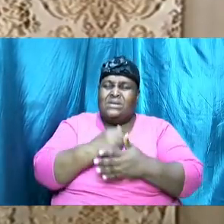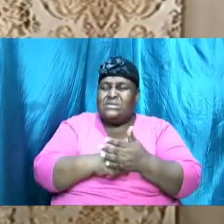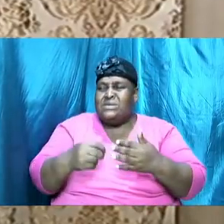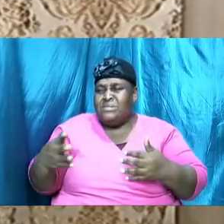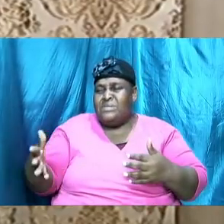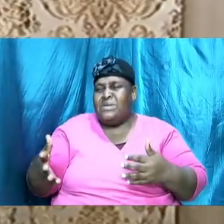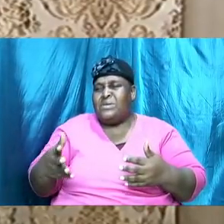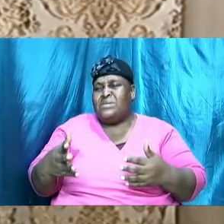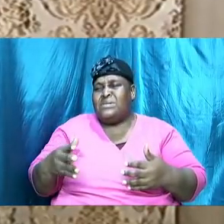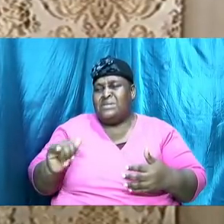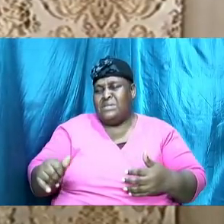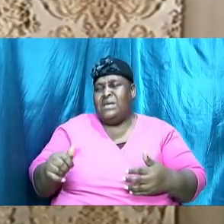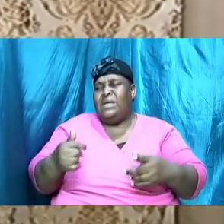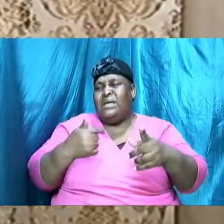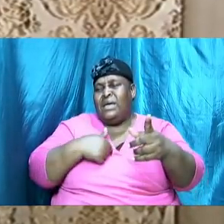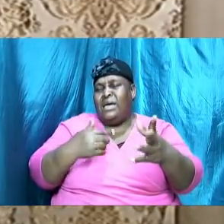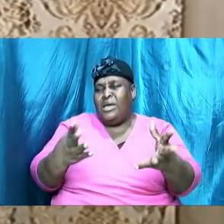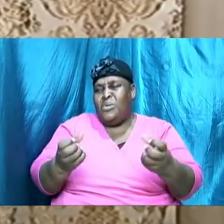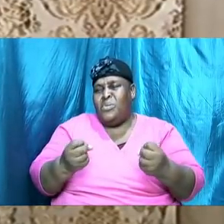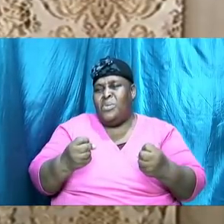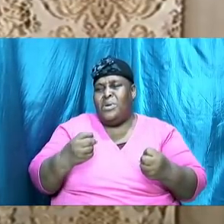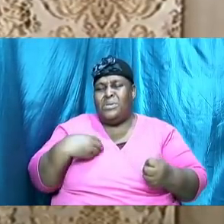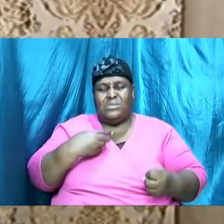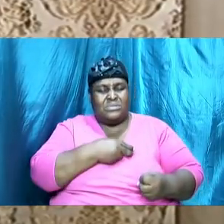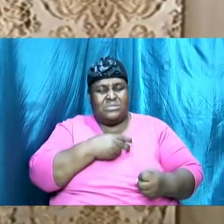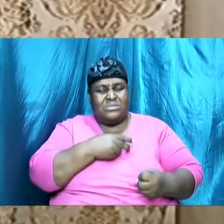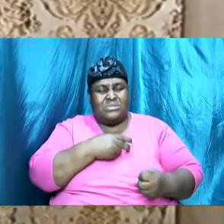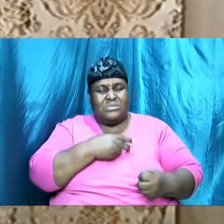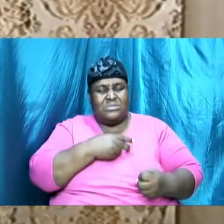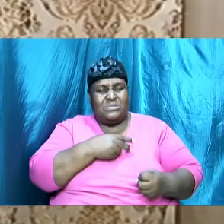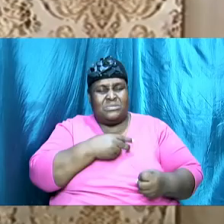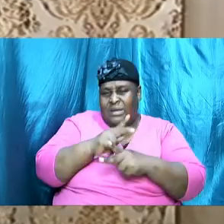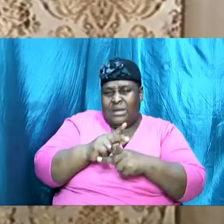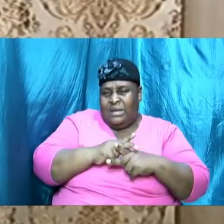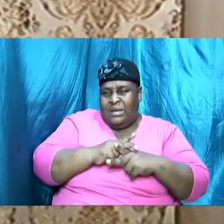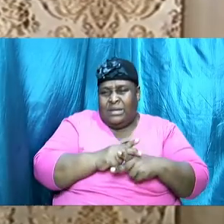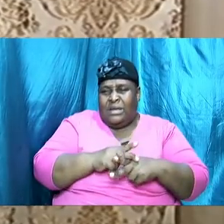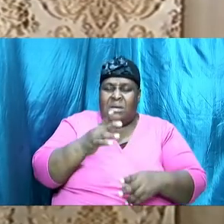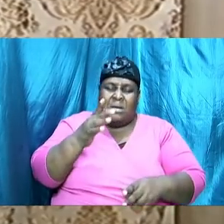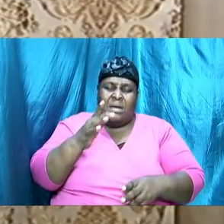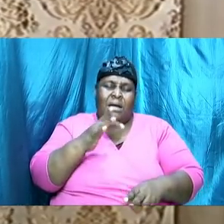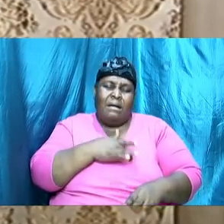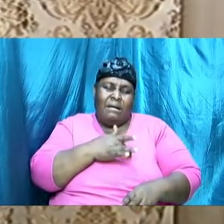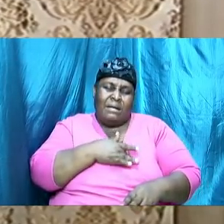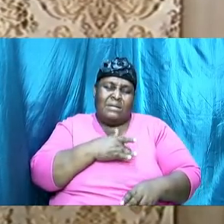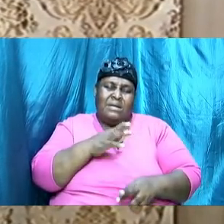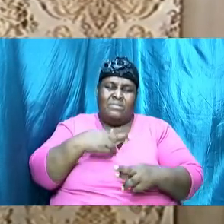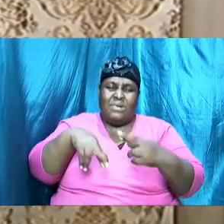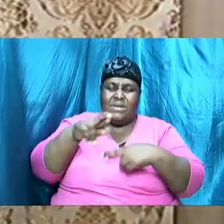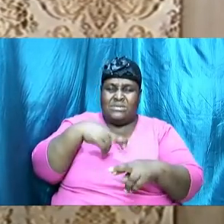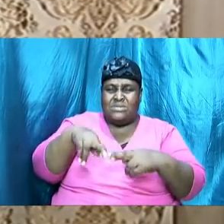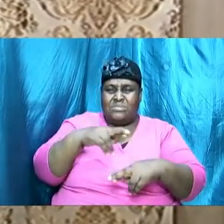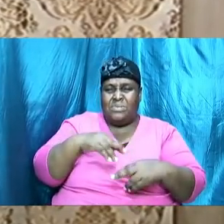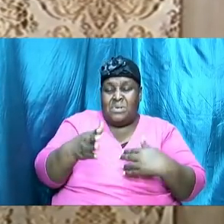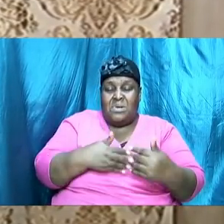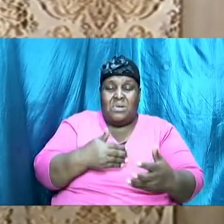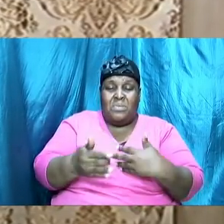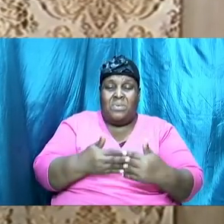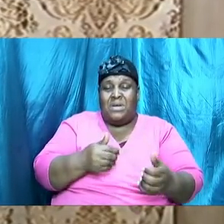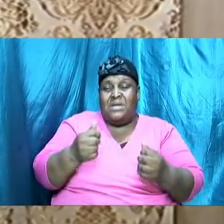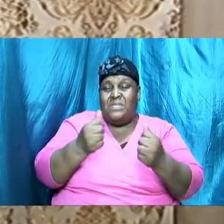understand carefully because it is at the heart of relationship whether it is relationship